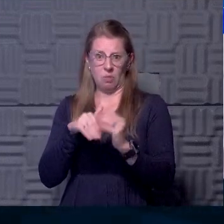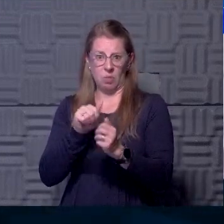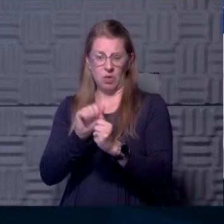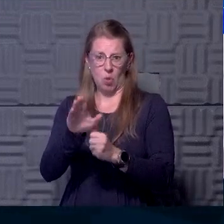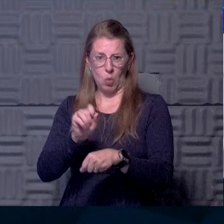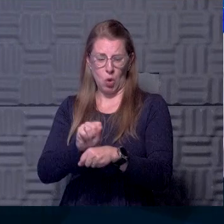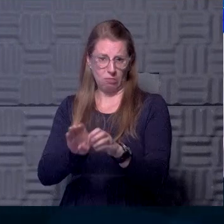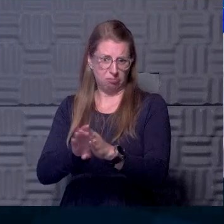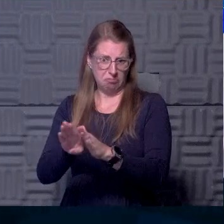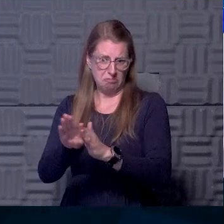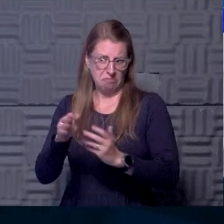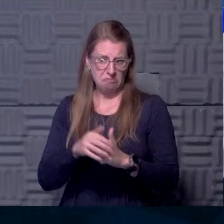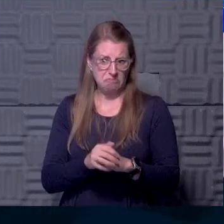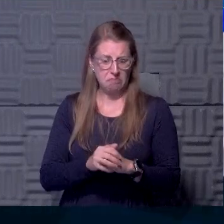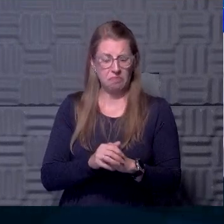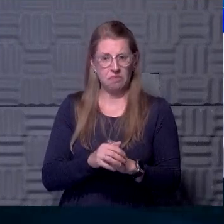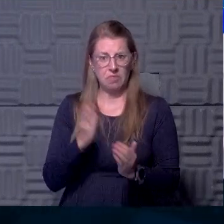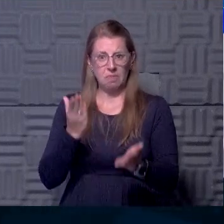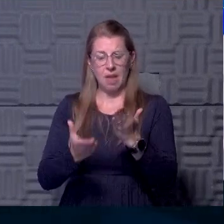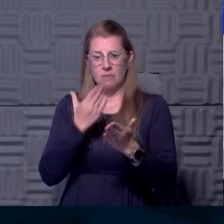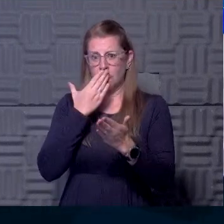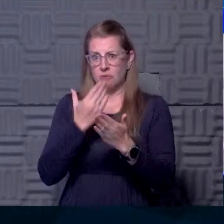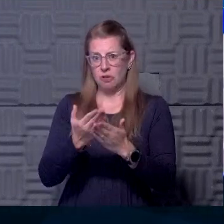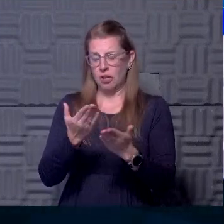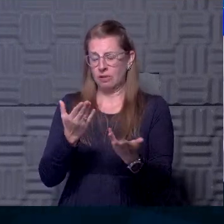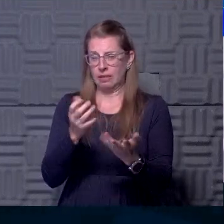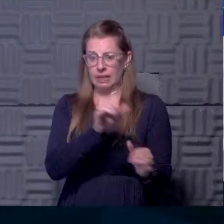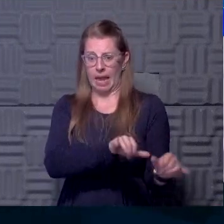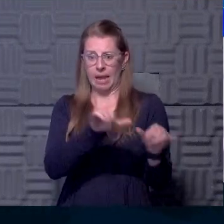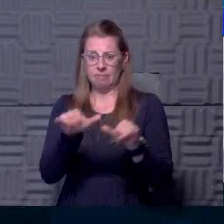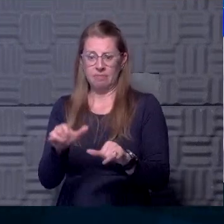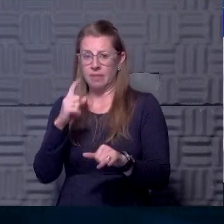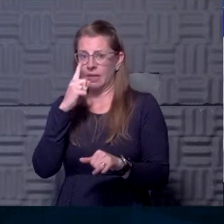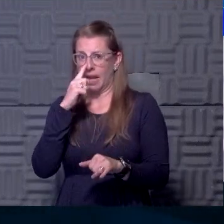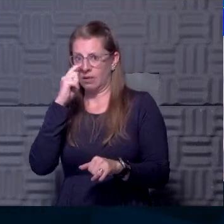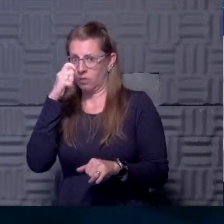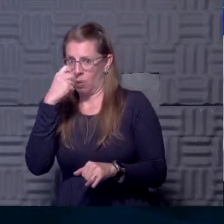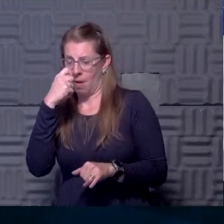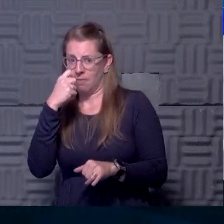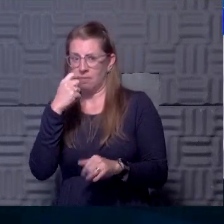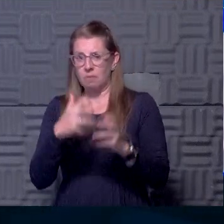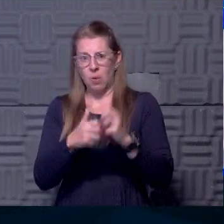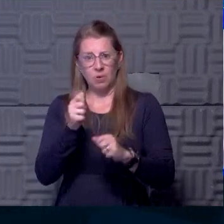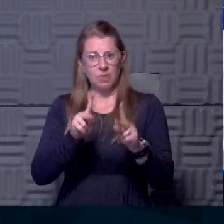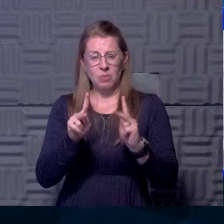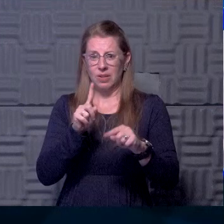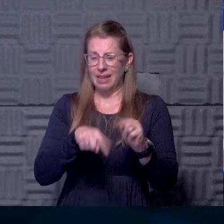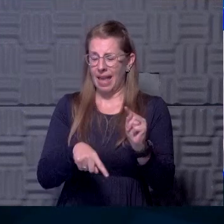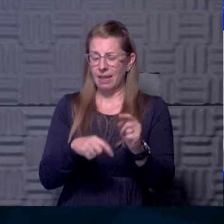it's, like you say, it's may well be as good as a nasal swab and that's a statement most people can't make.